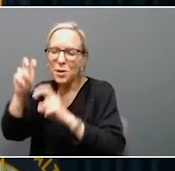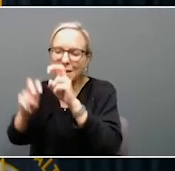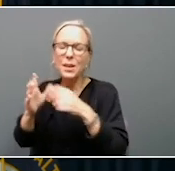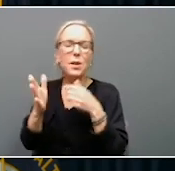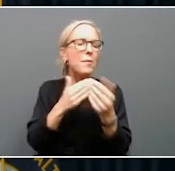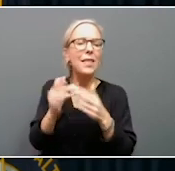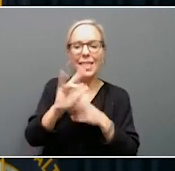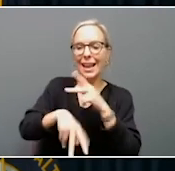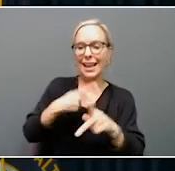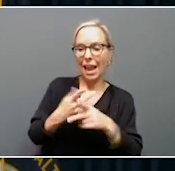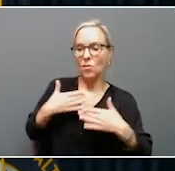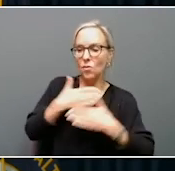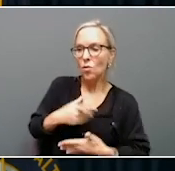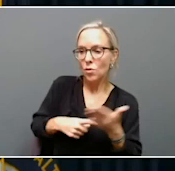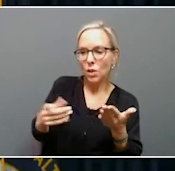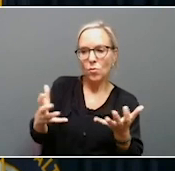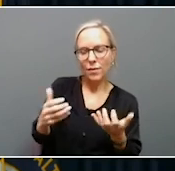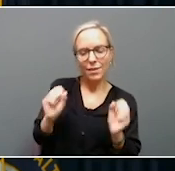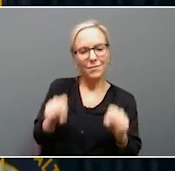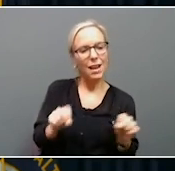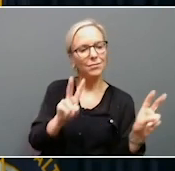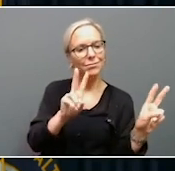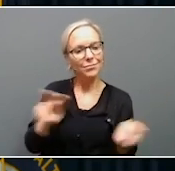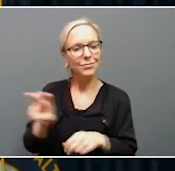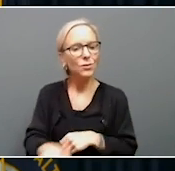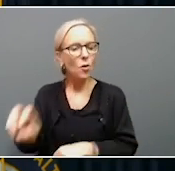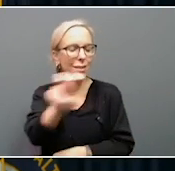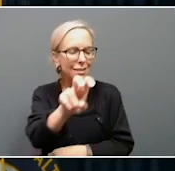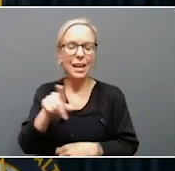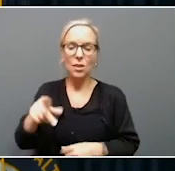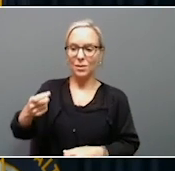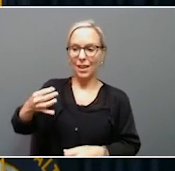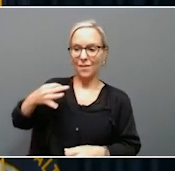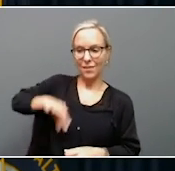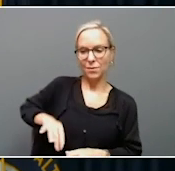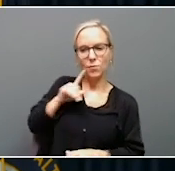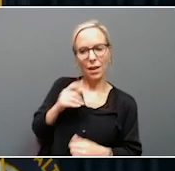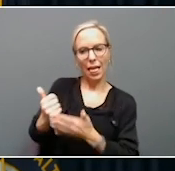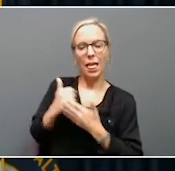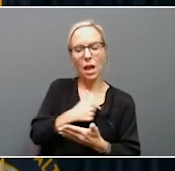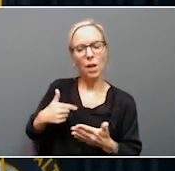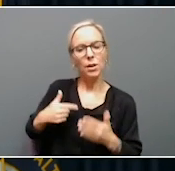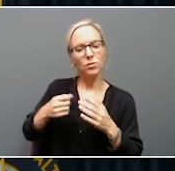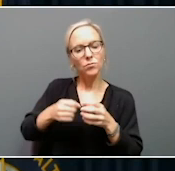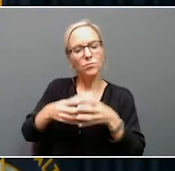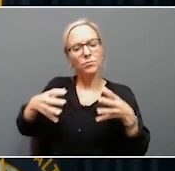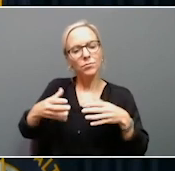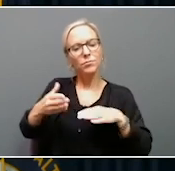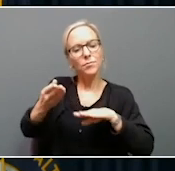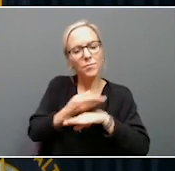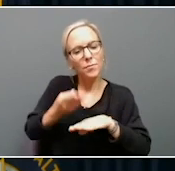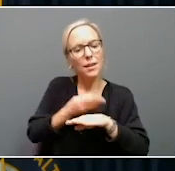option. These are investments that are going to help us build a better Kentucky, and I want to thank the Kentucky Horse